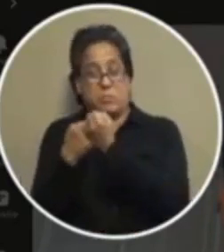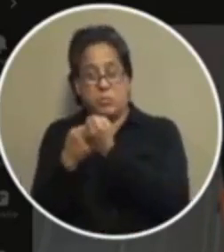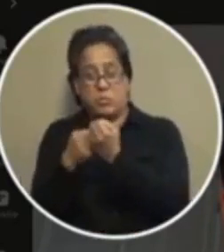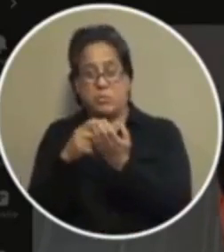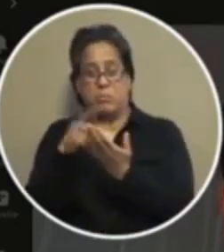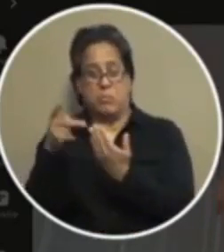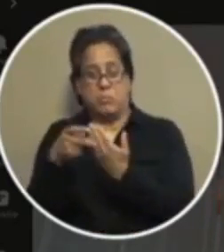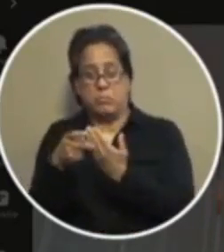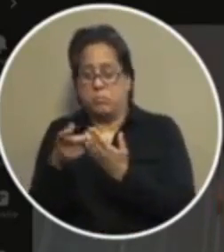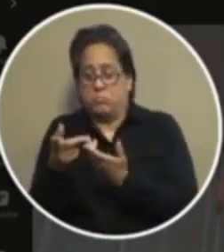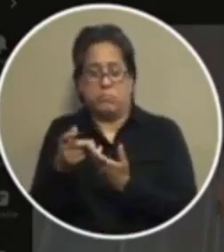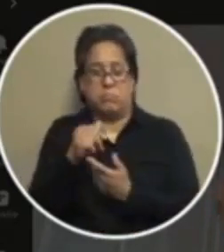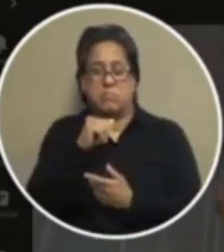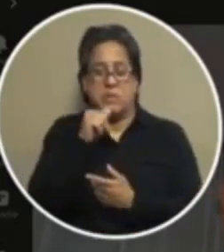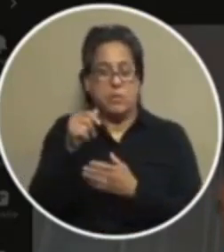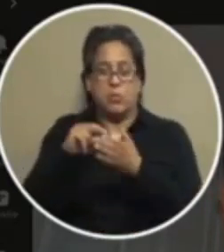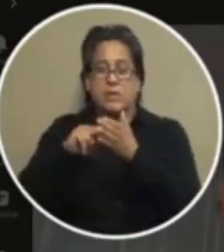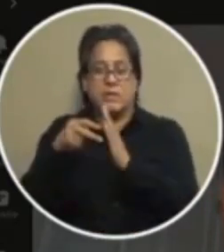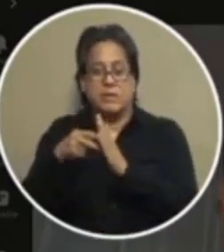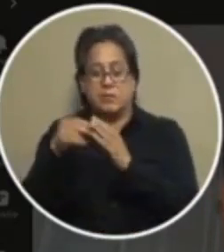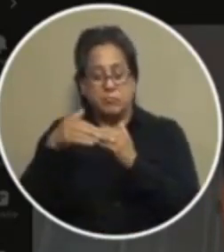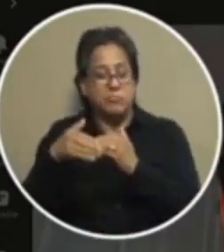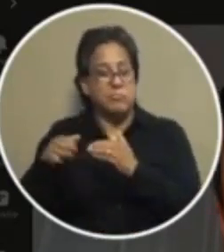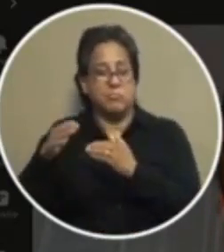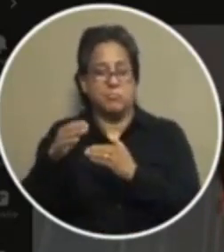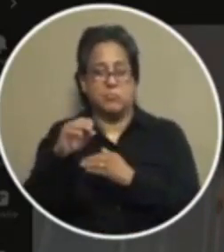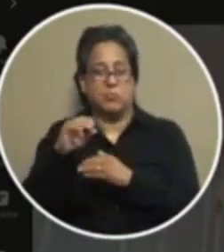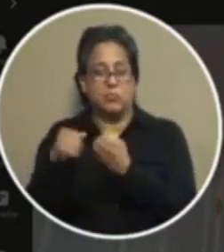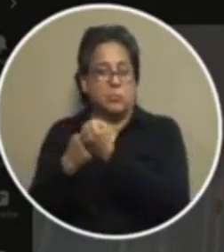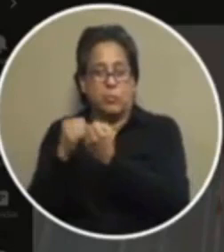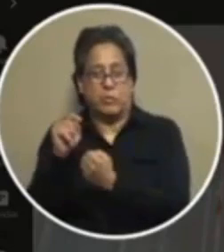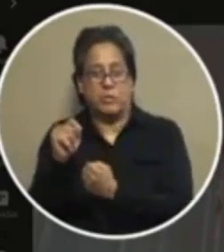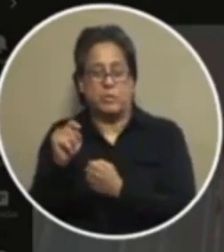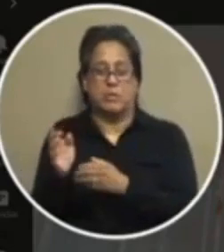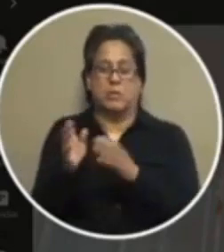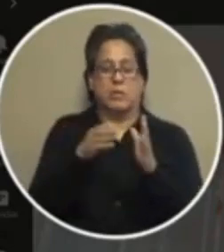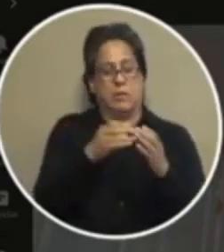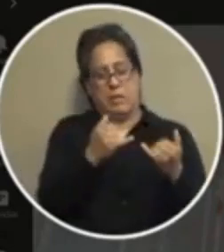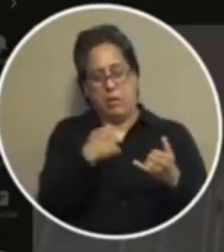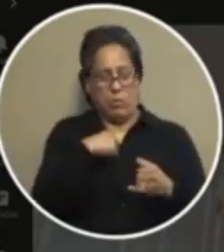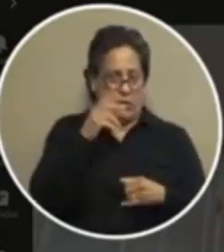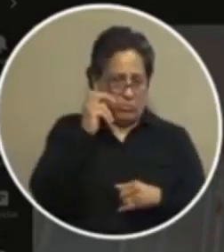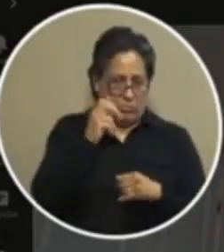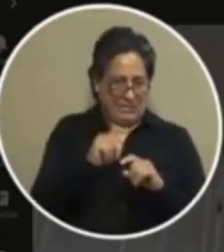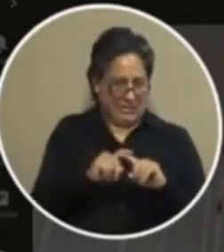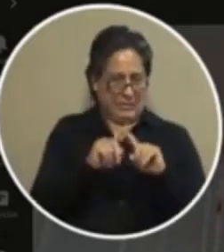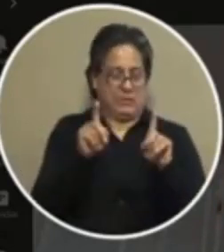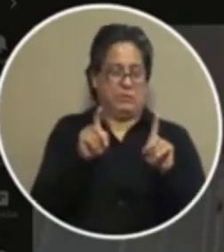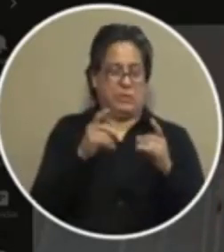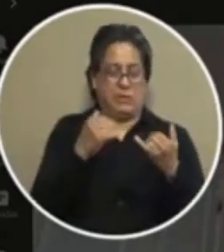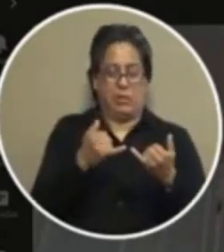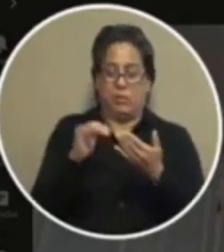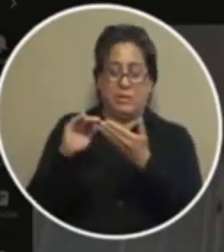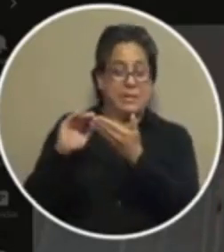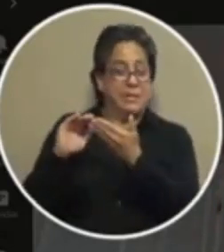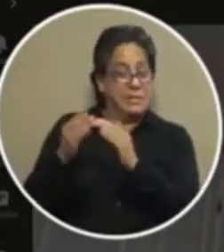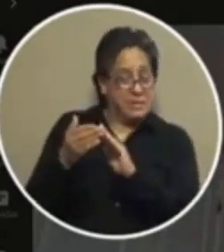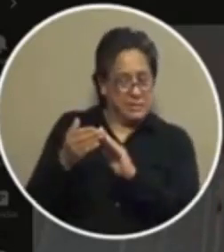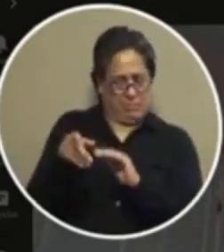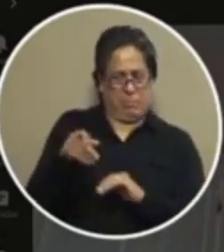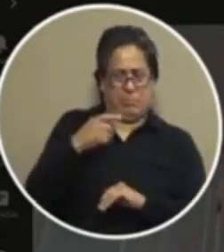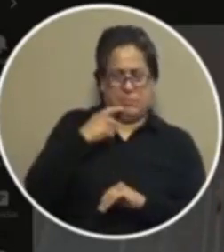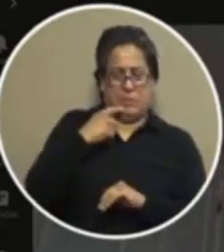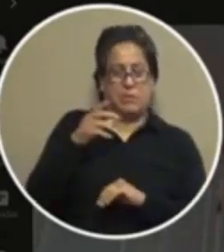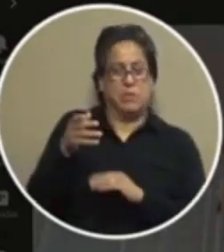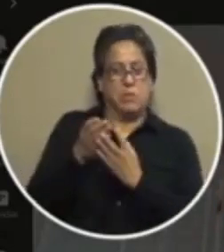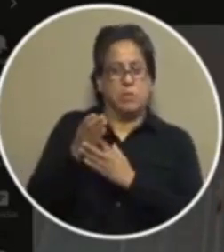this program and they really don't intend to institute this program now i'm hearing something different i'm hearing that the city through its